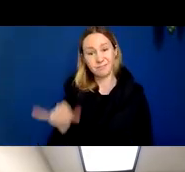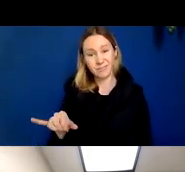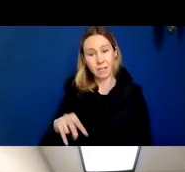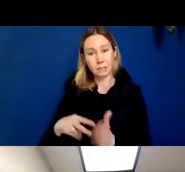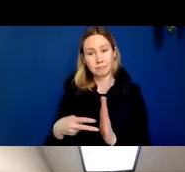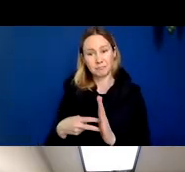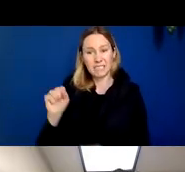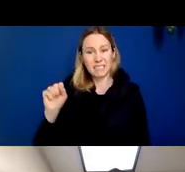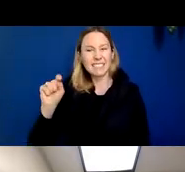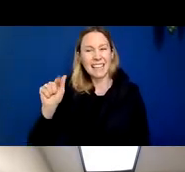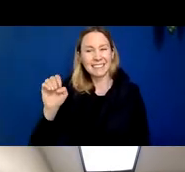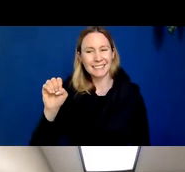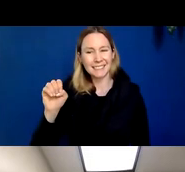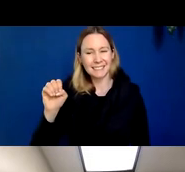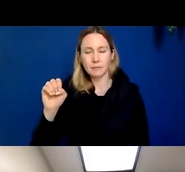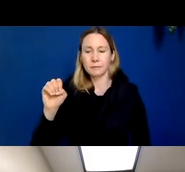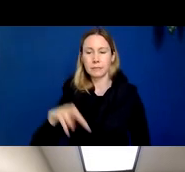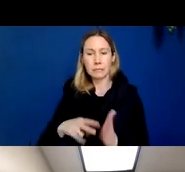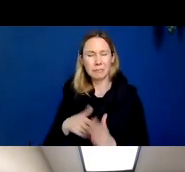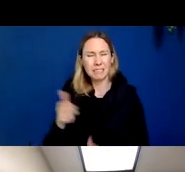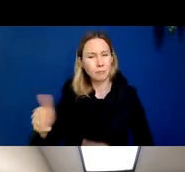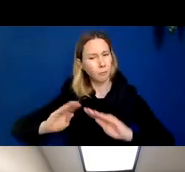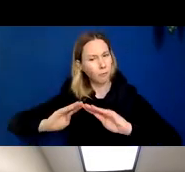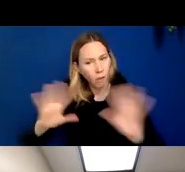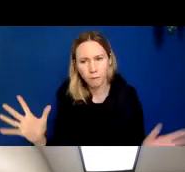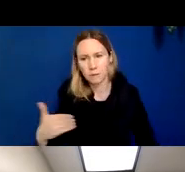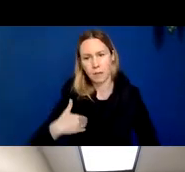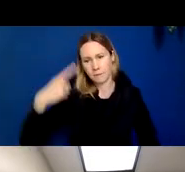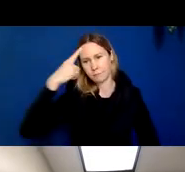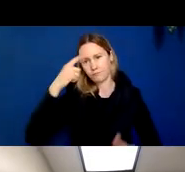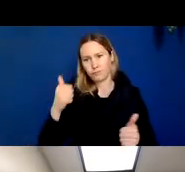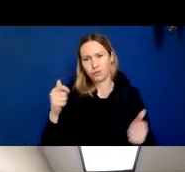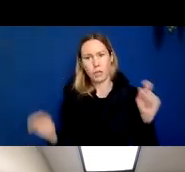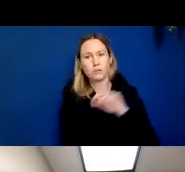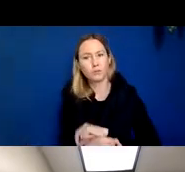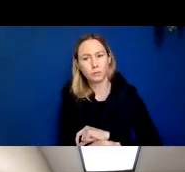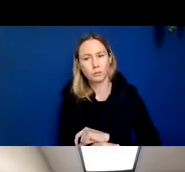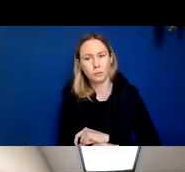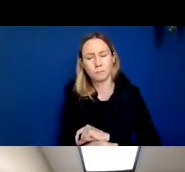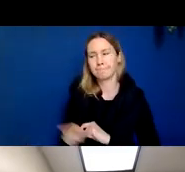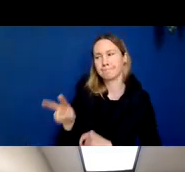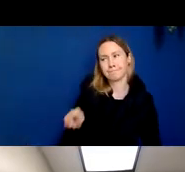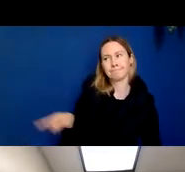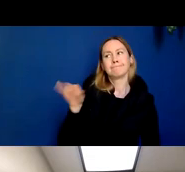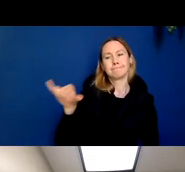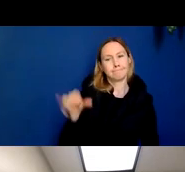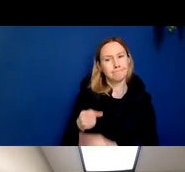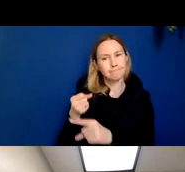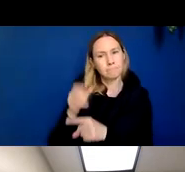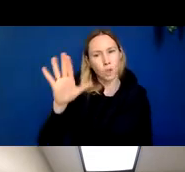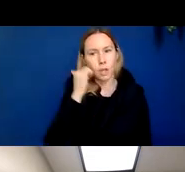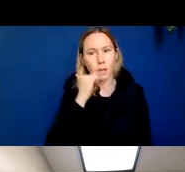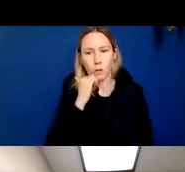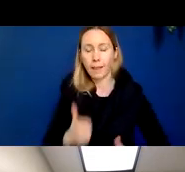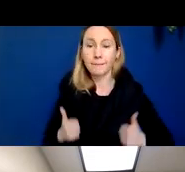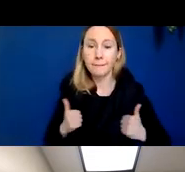stage you can think of where the person is clearly having cognitive changes that are clearly affecting day-to-day life to